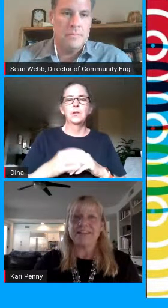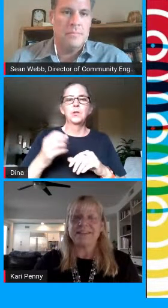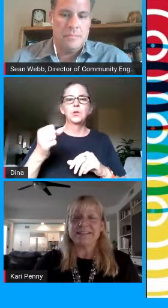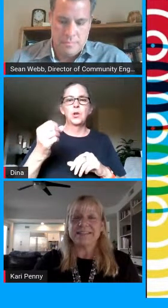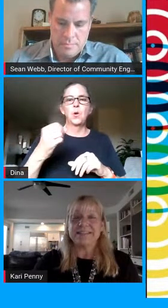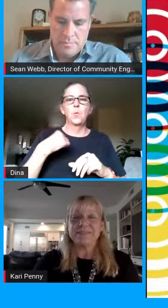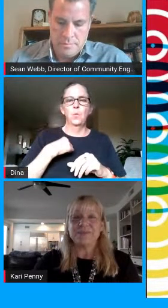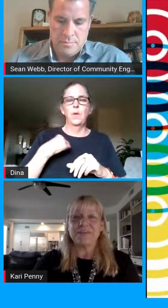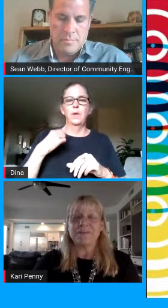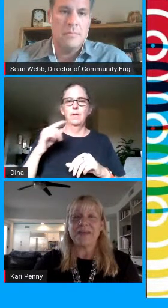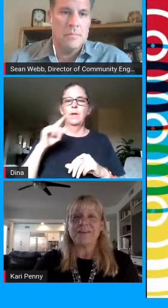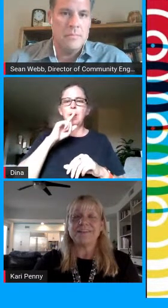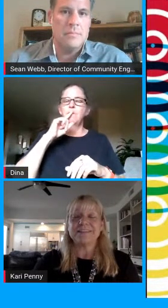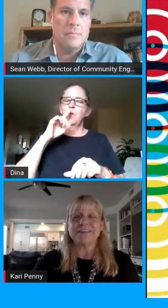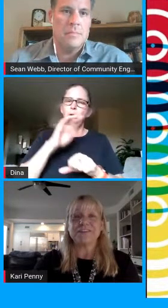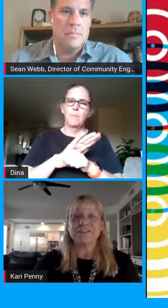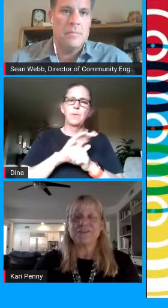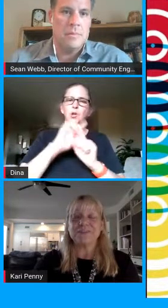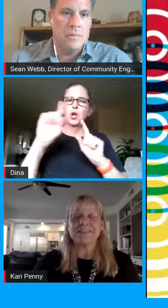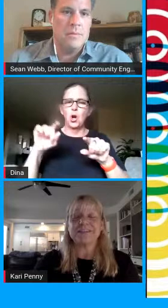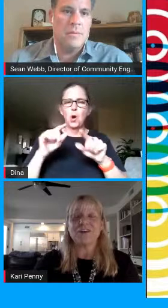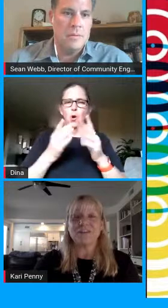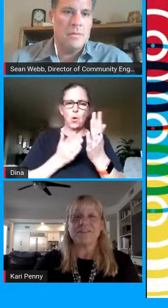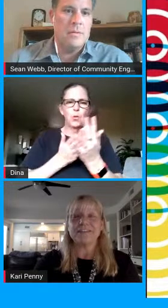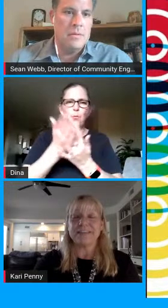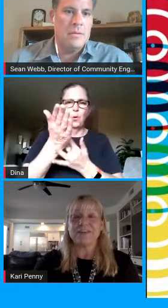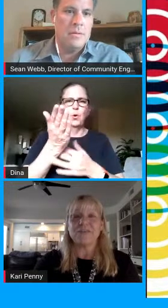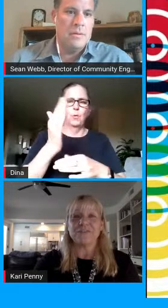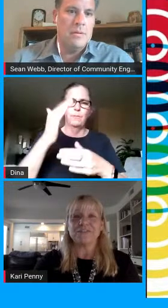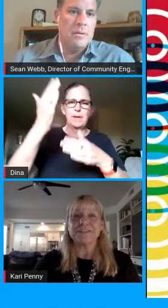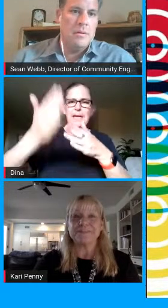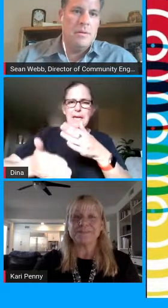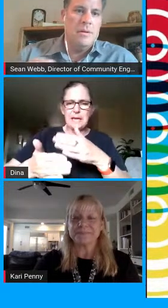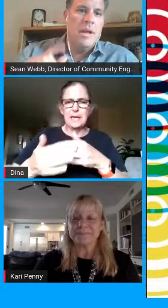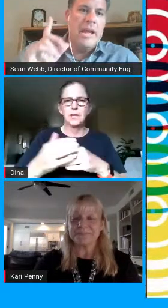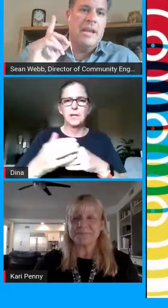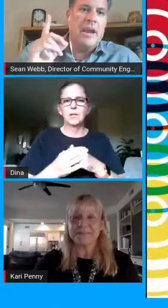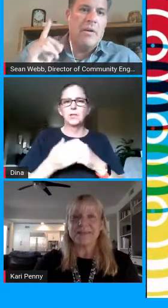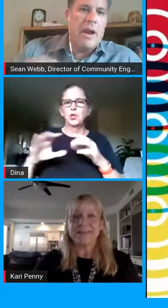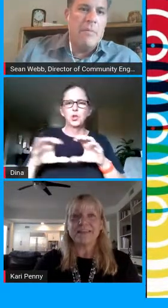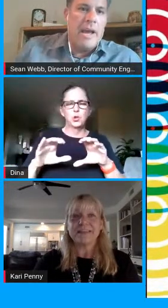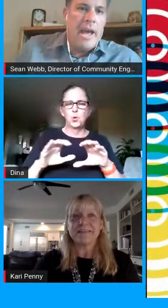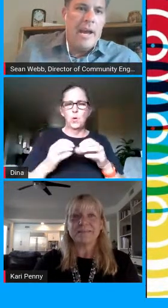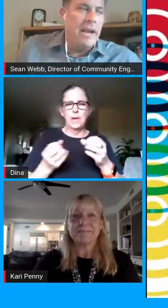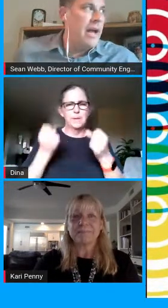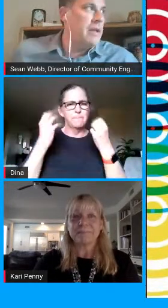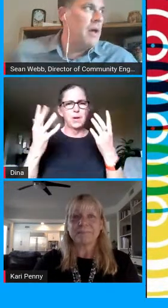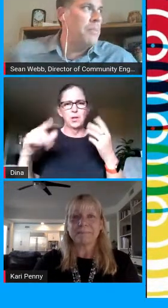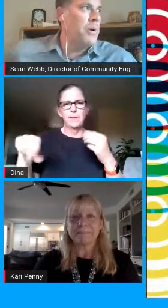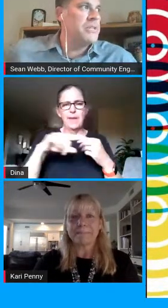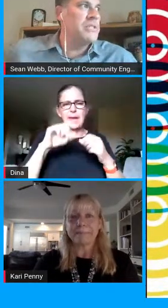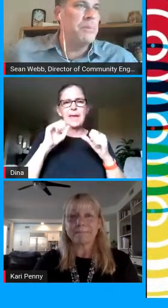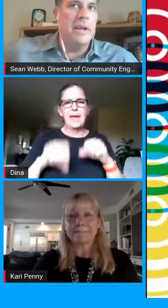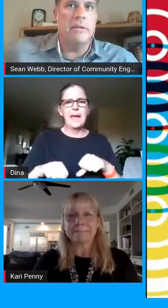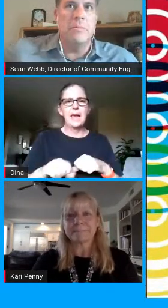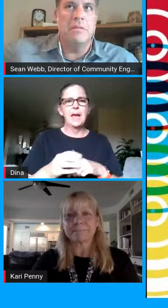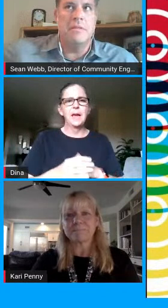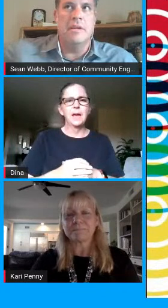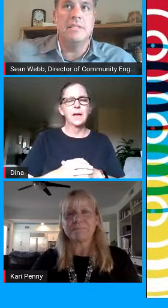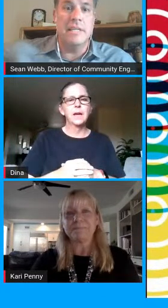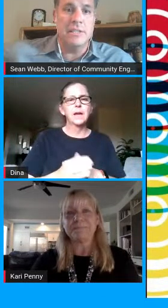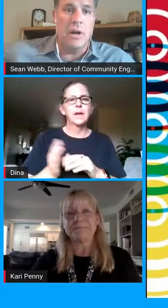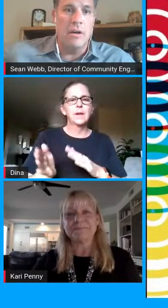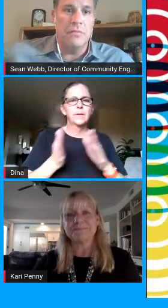to going the distance with our parents and our students and all of our stakeholders hey carrie i want to add i i participated